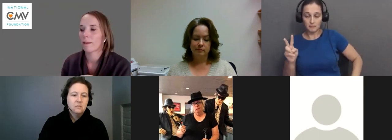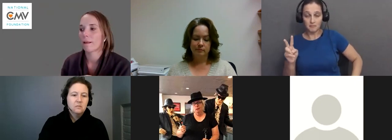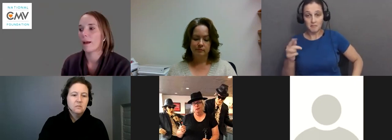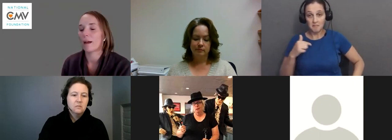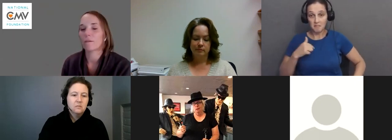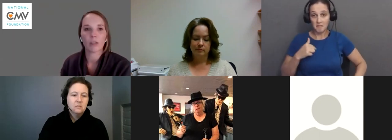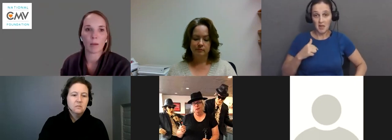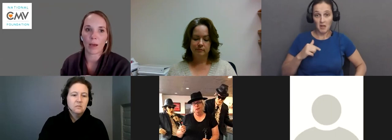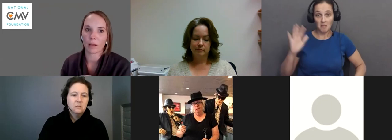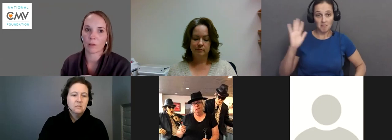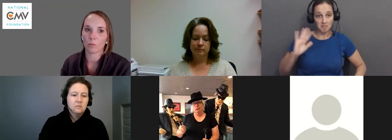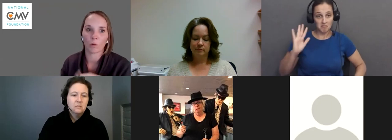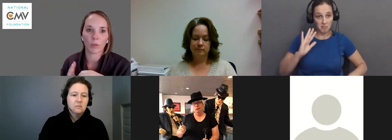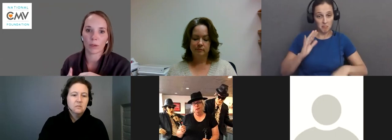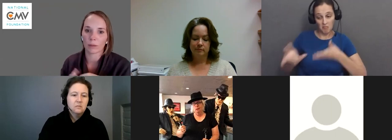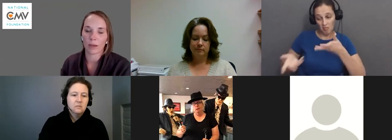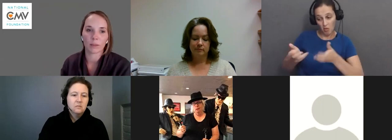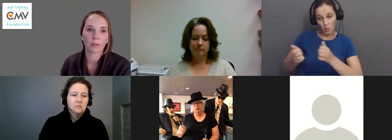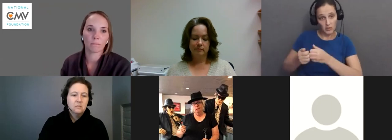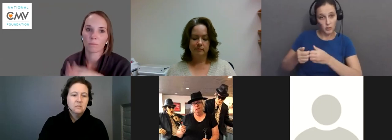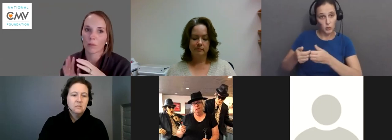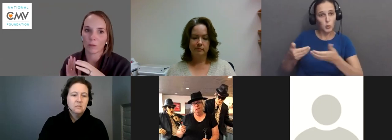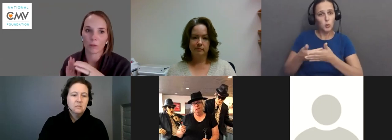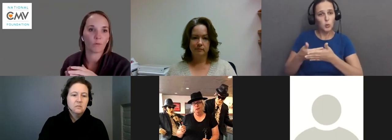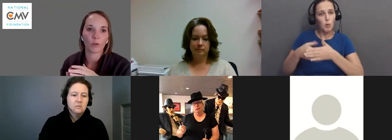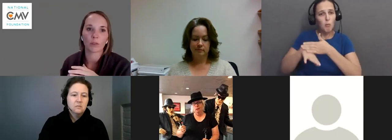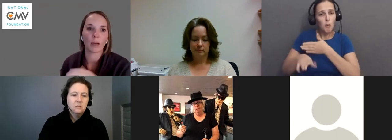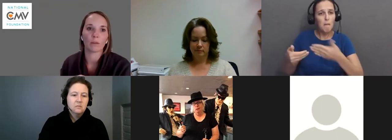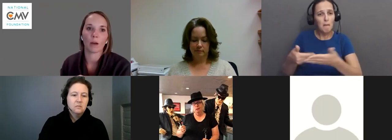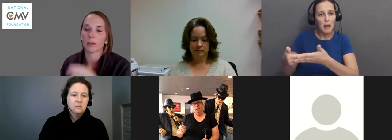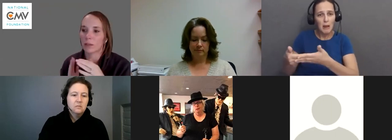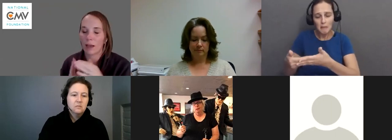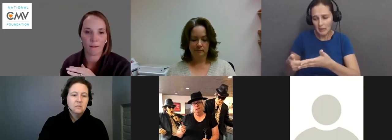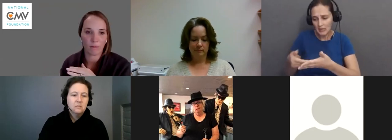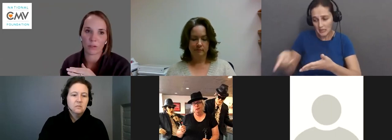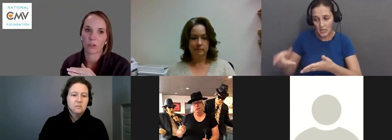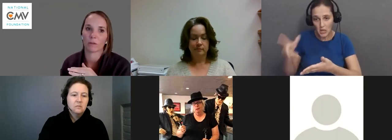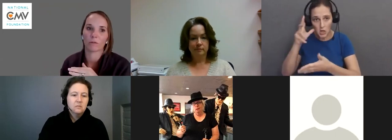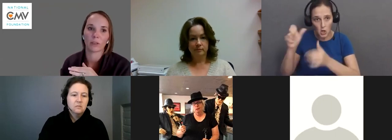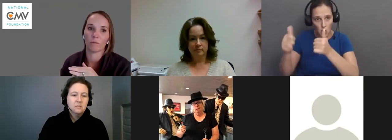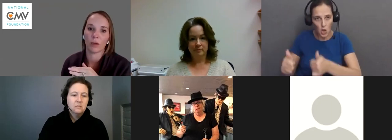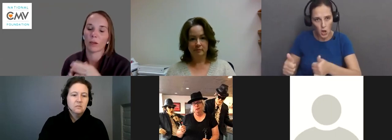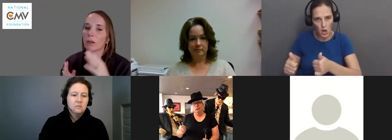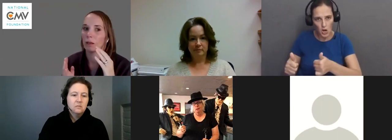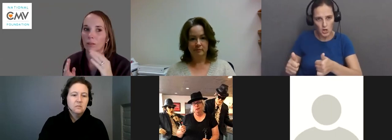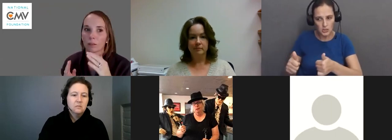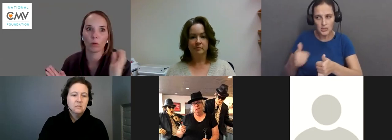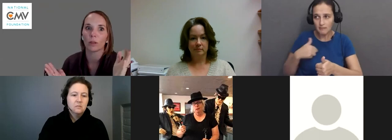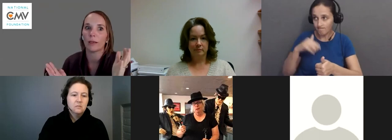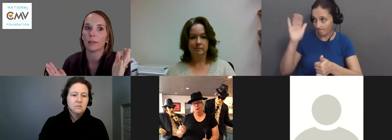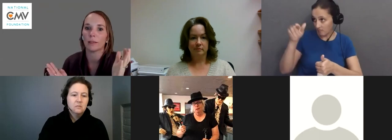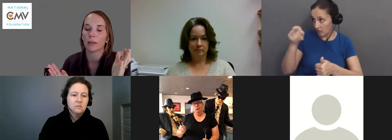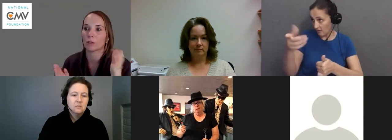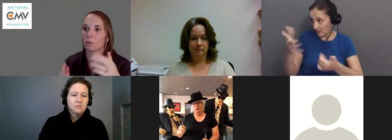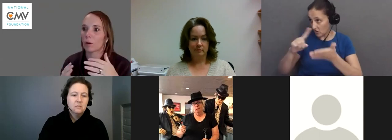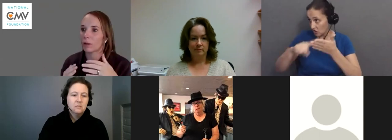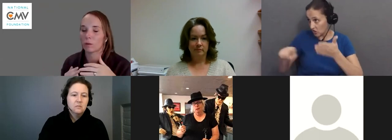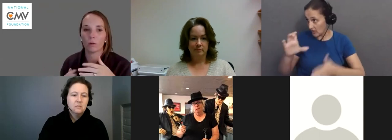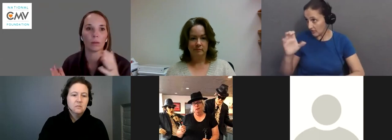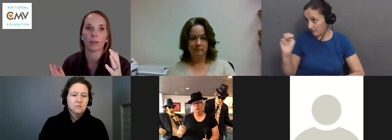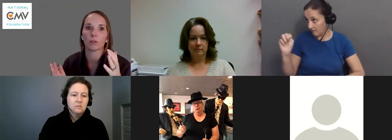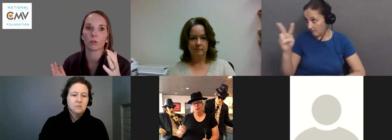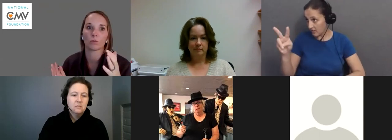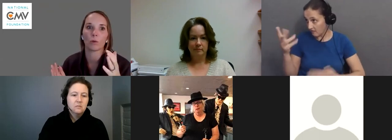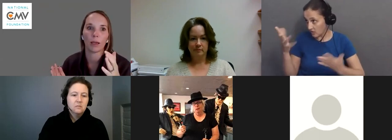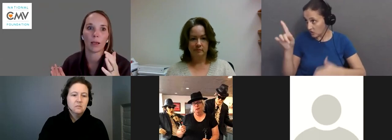newborns, every time I had a newborn with hearing loss, that was the first thing I thought is, have they been checked for CMB? It's a really easy test to